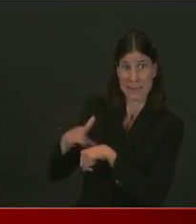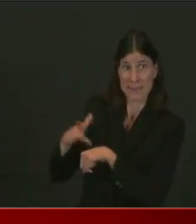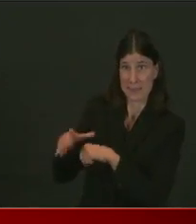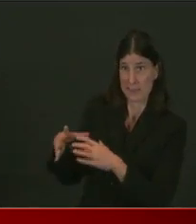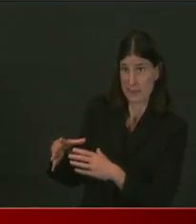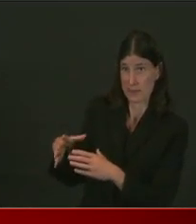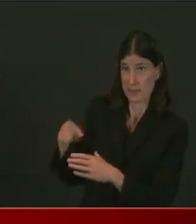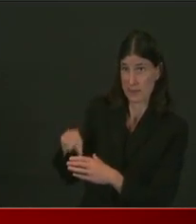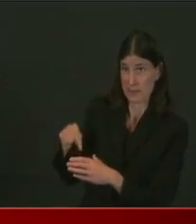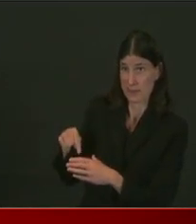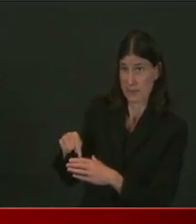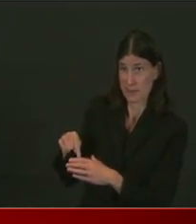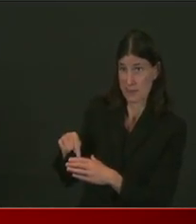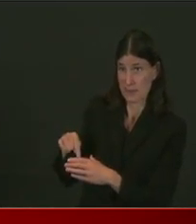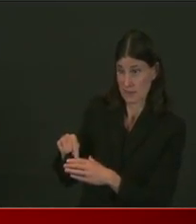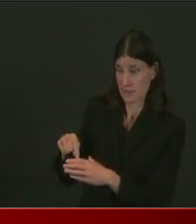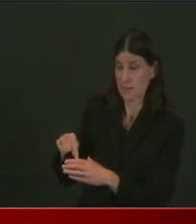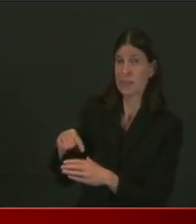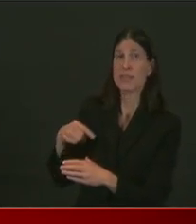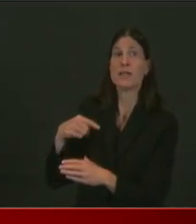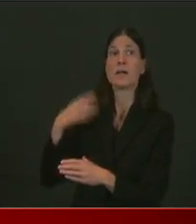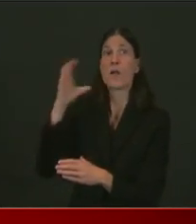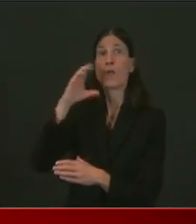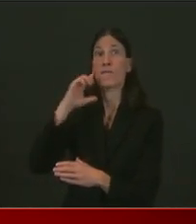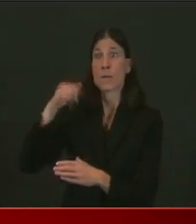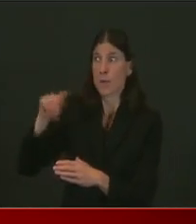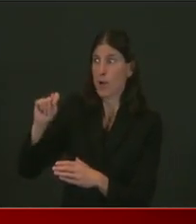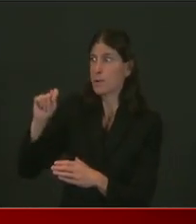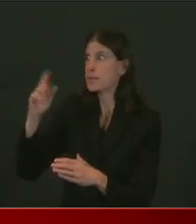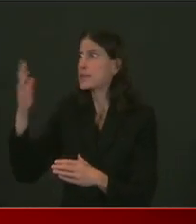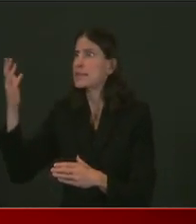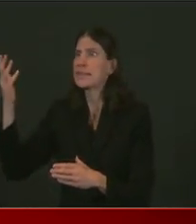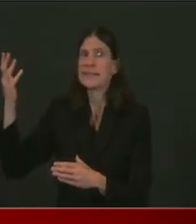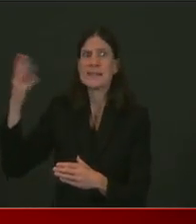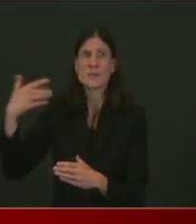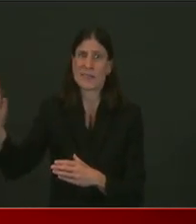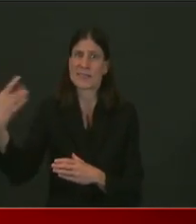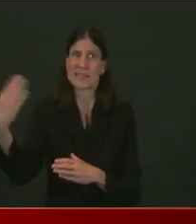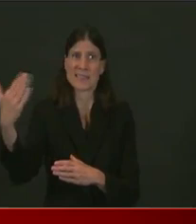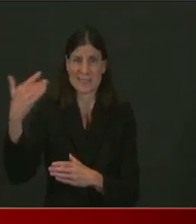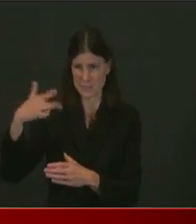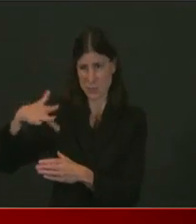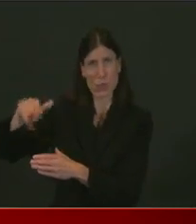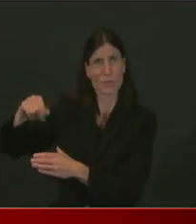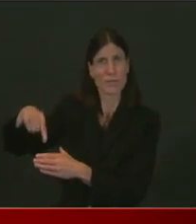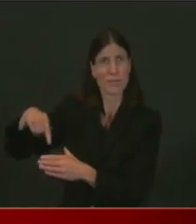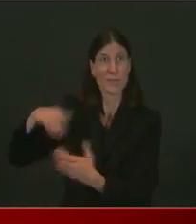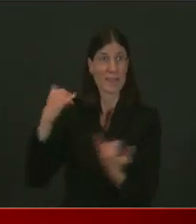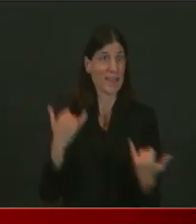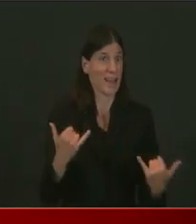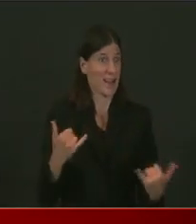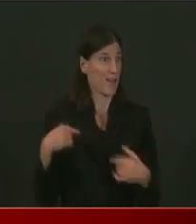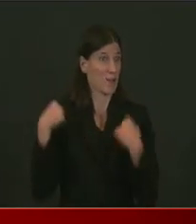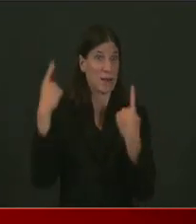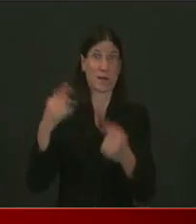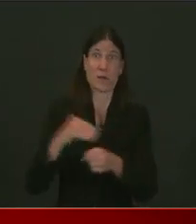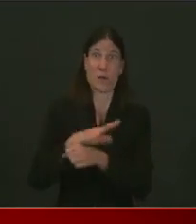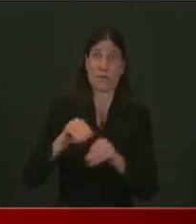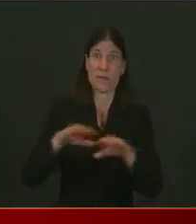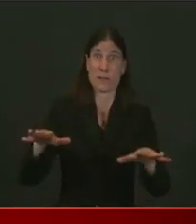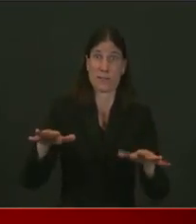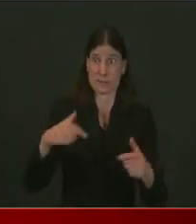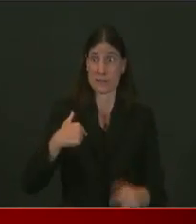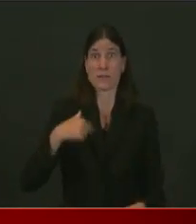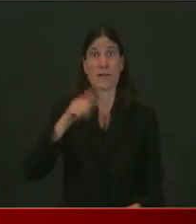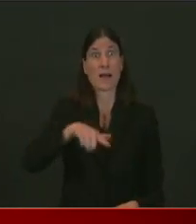Also, we have a lot of people who are just housing insecure, uh, or homeless or on the